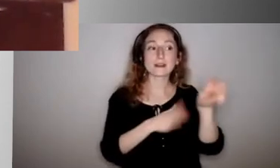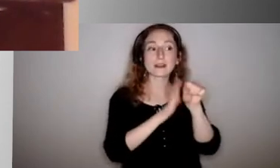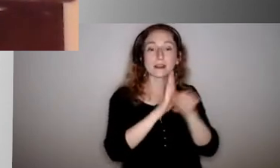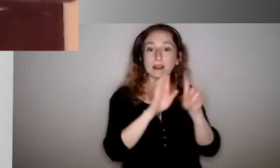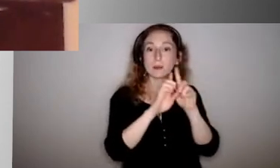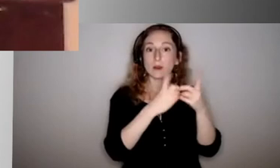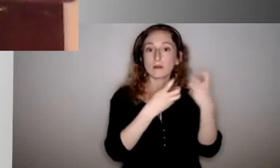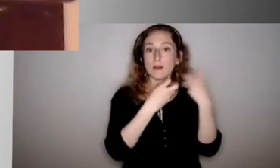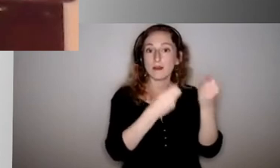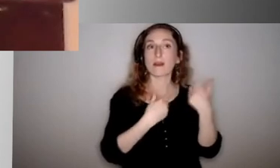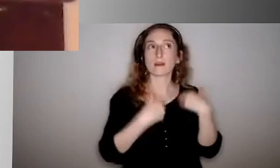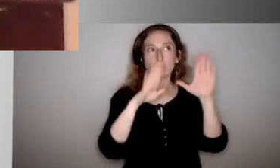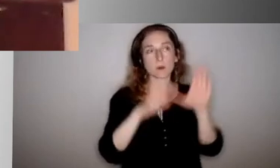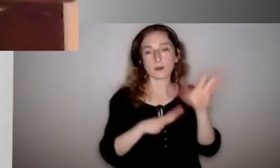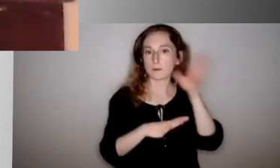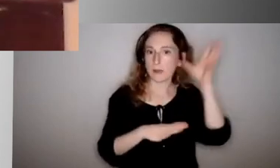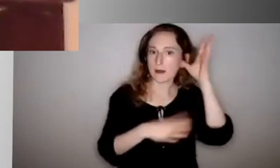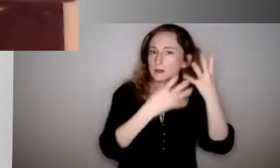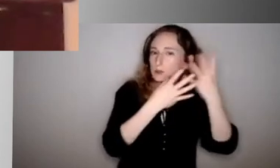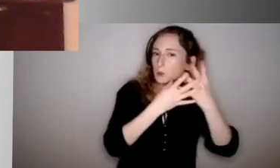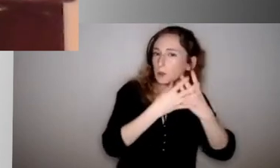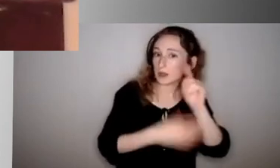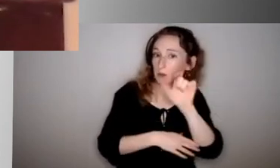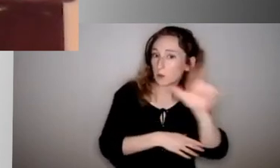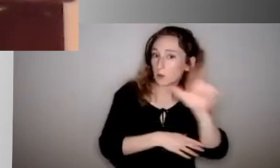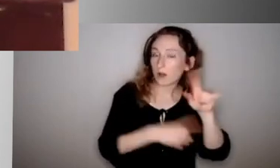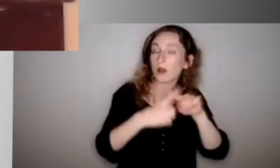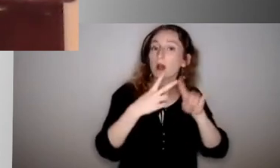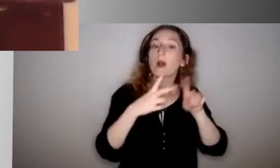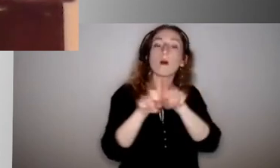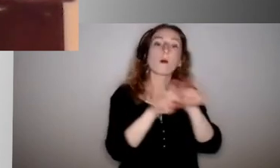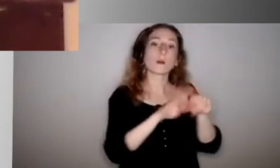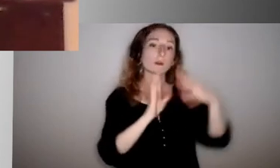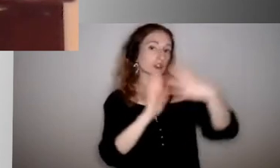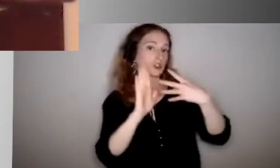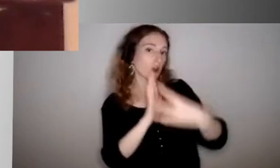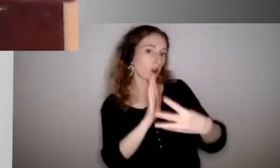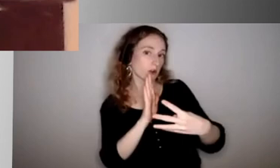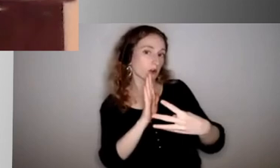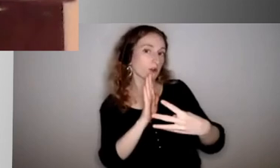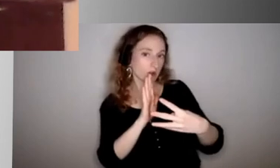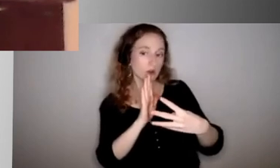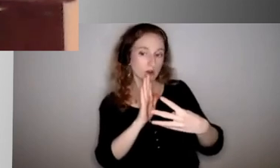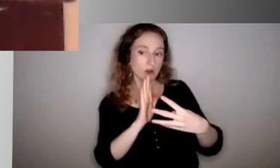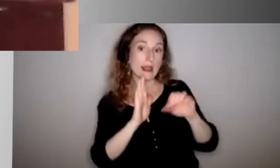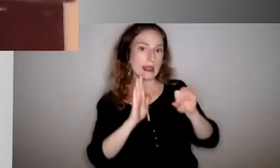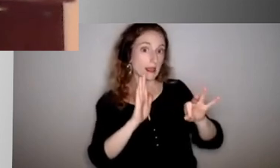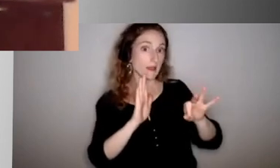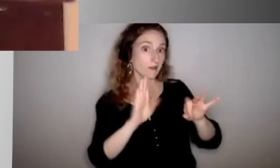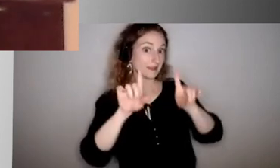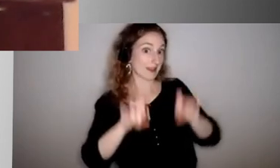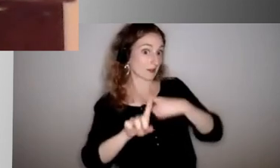screener tool. It also has a great chart to look at for what the result is for those that have tested positive